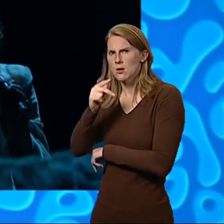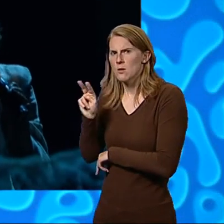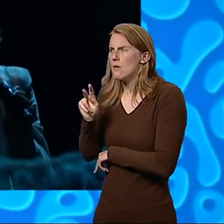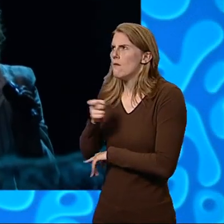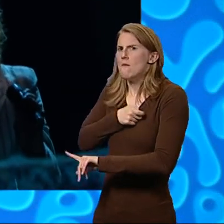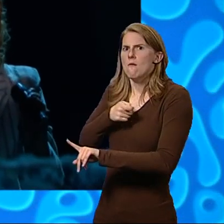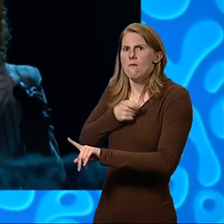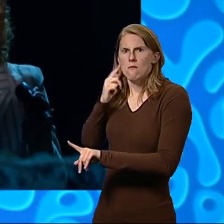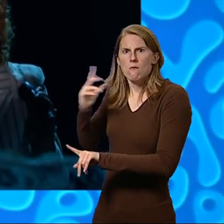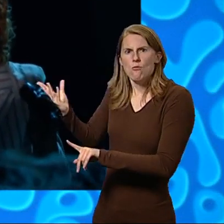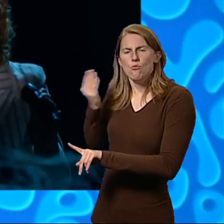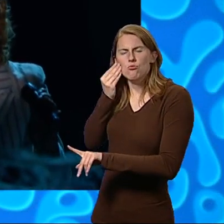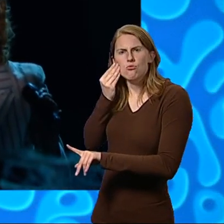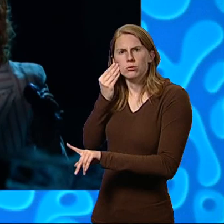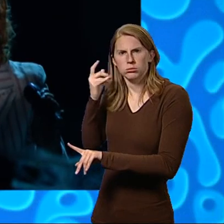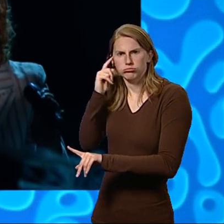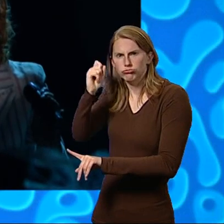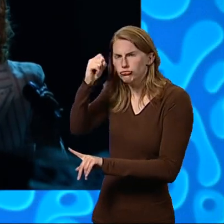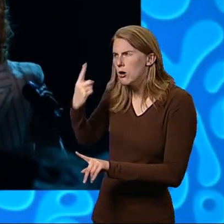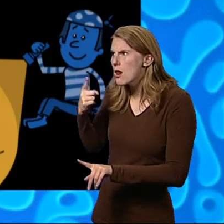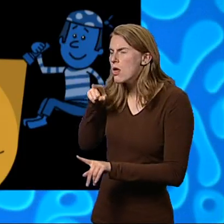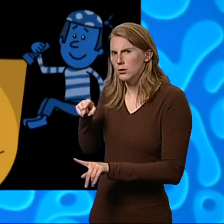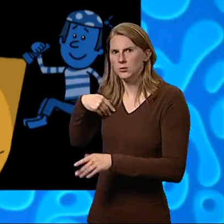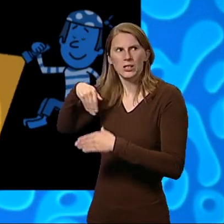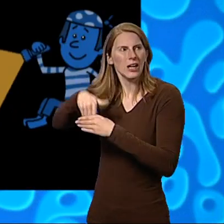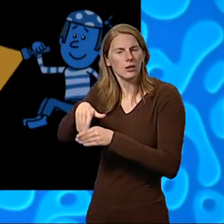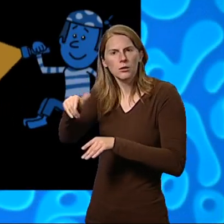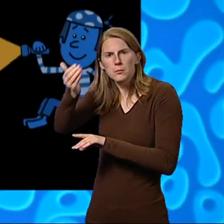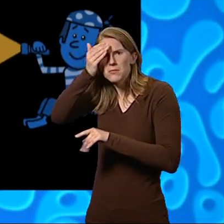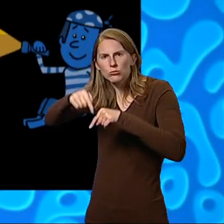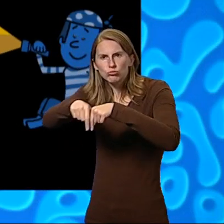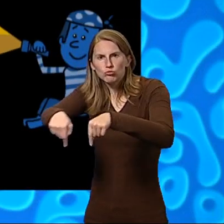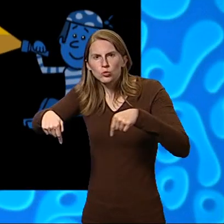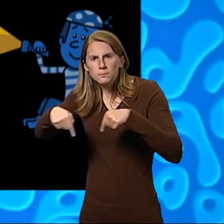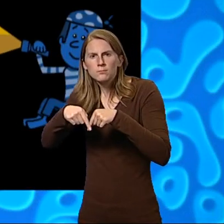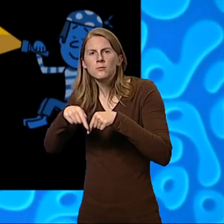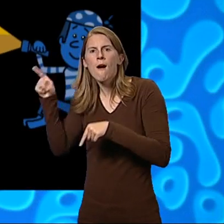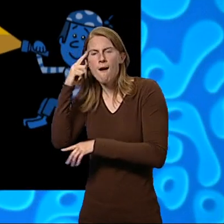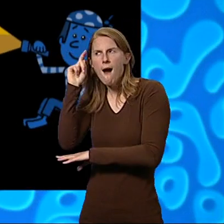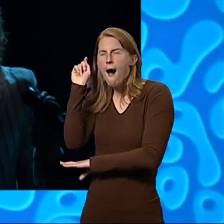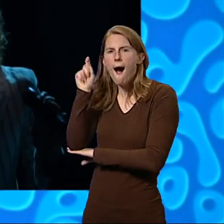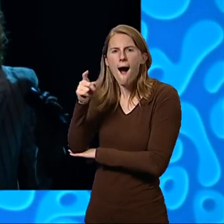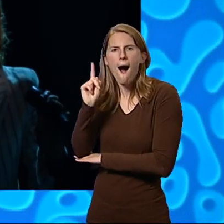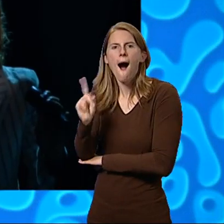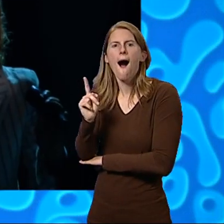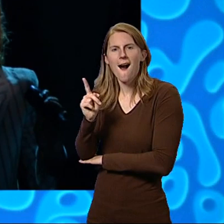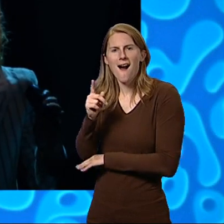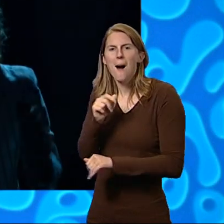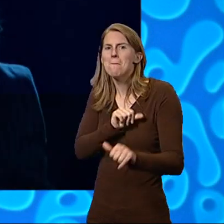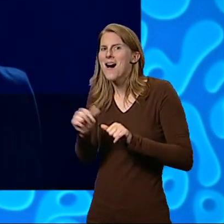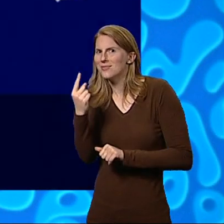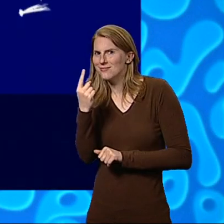realised he was right beneath Patagonia's cabin. And that gave him another idea. An even better one.